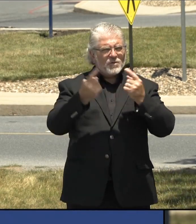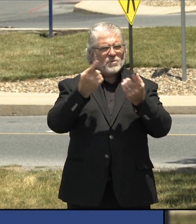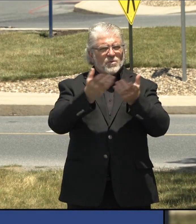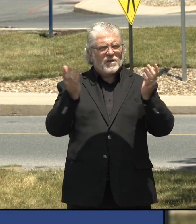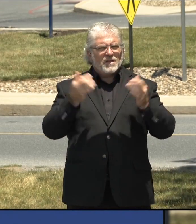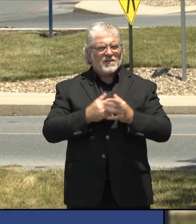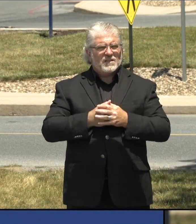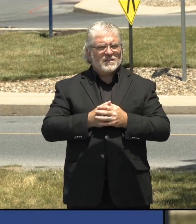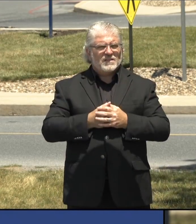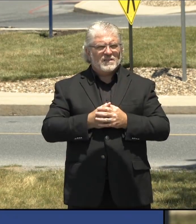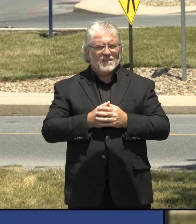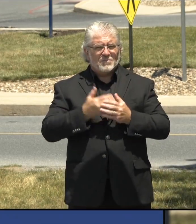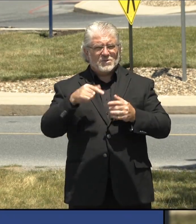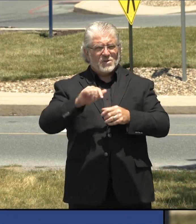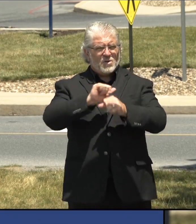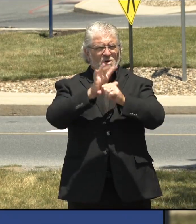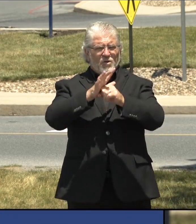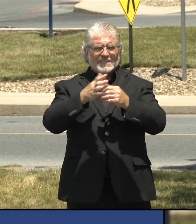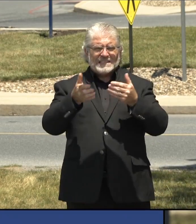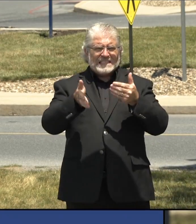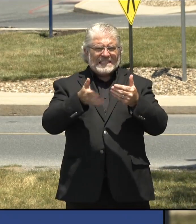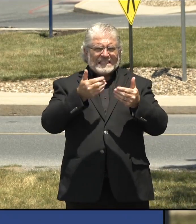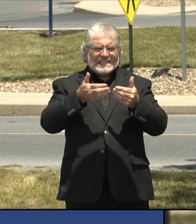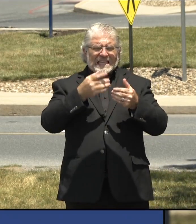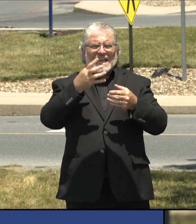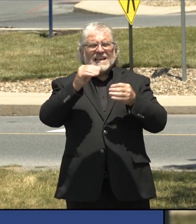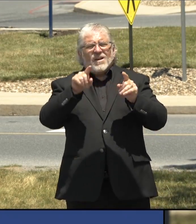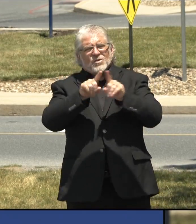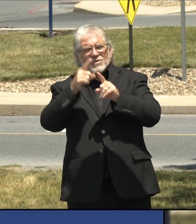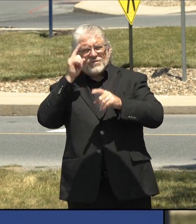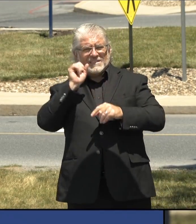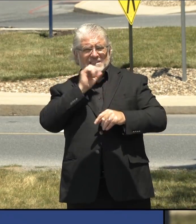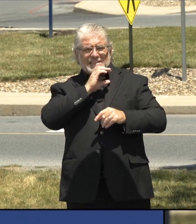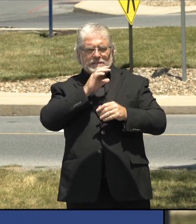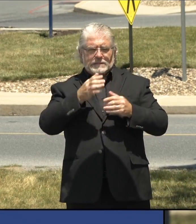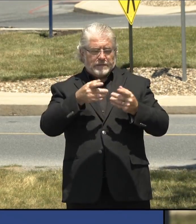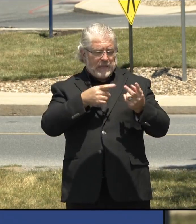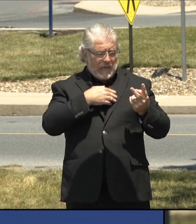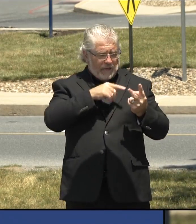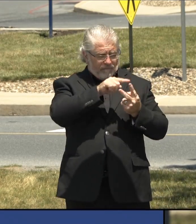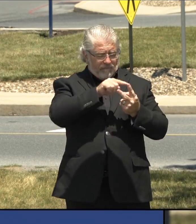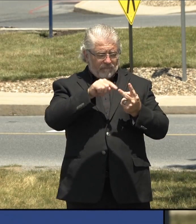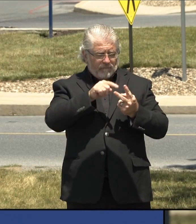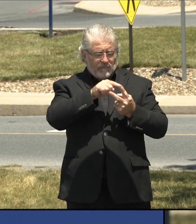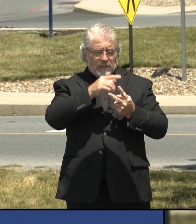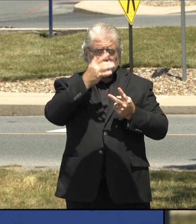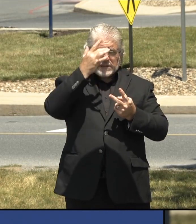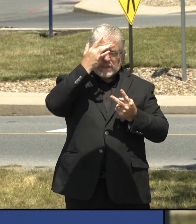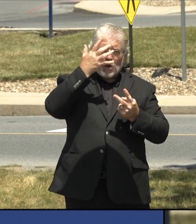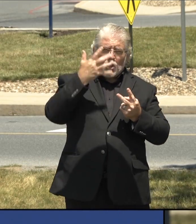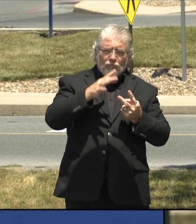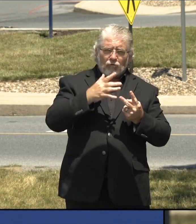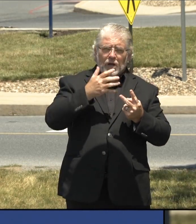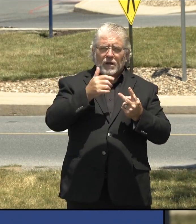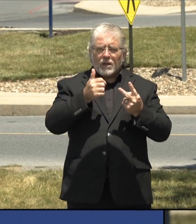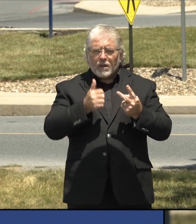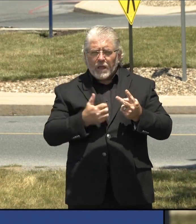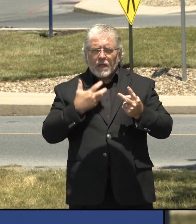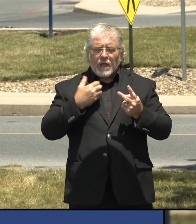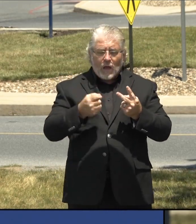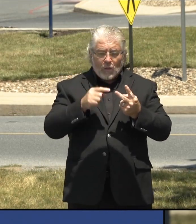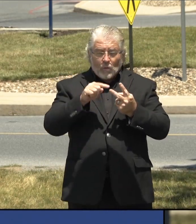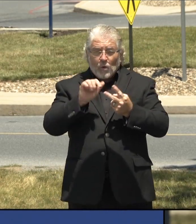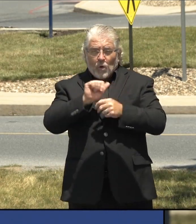complications, uh, in congregate settings and it's going to remain a challenge. As the governor said, um, you know, we are now testing every patient,